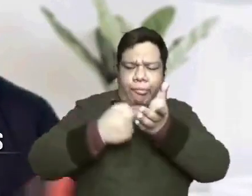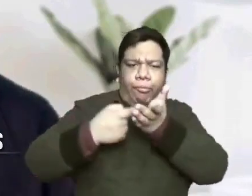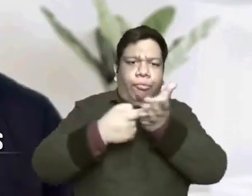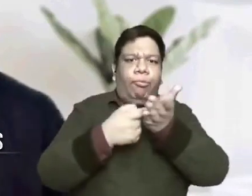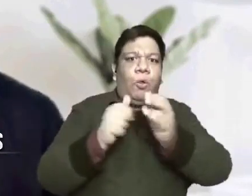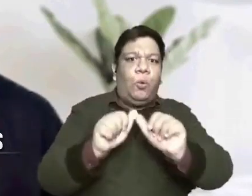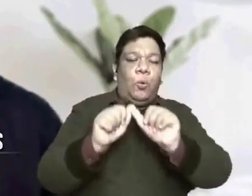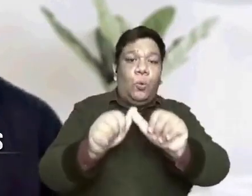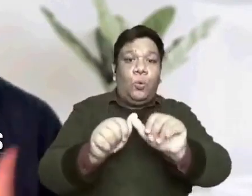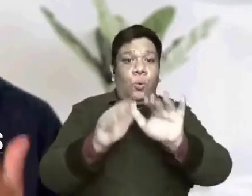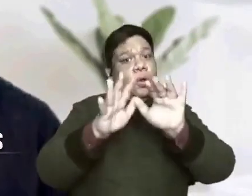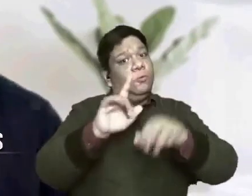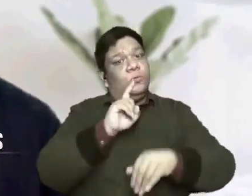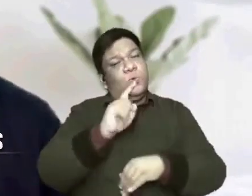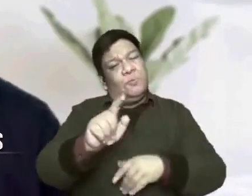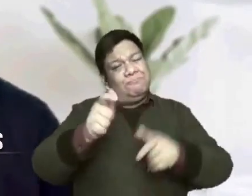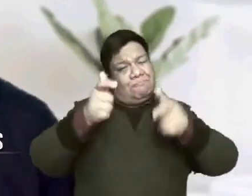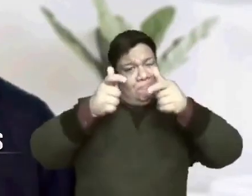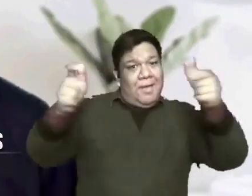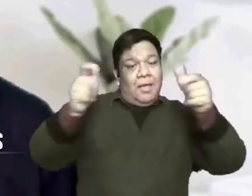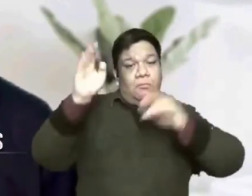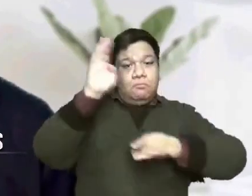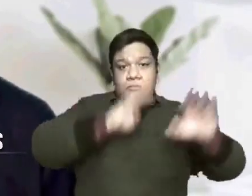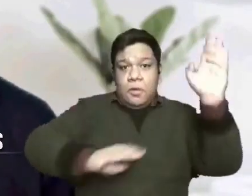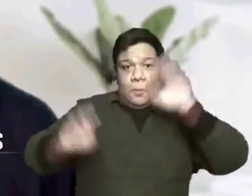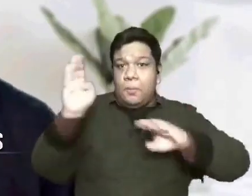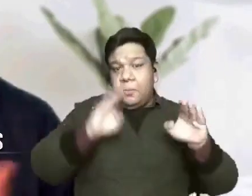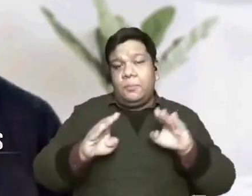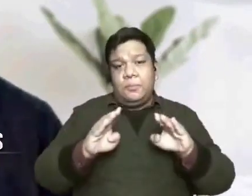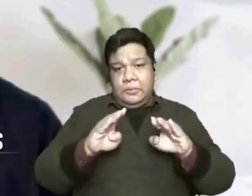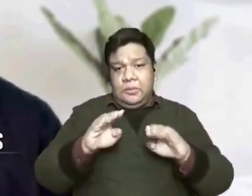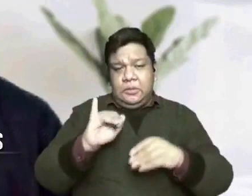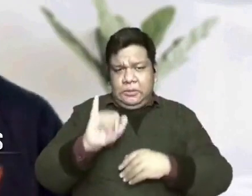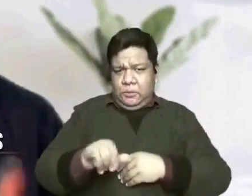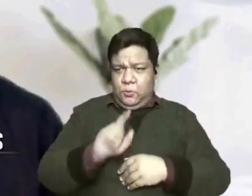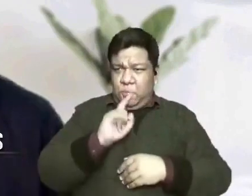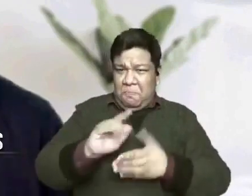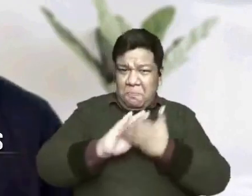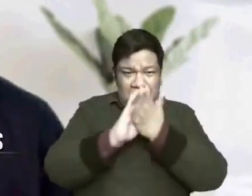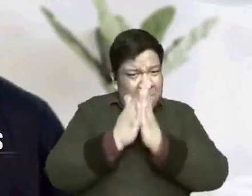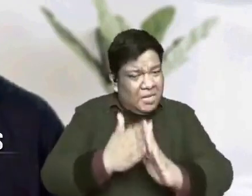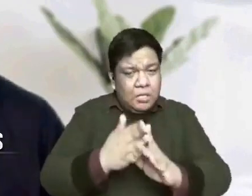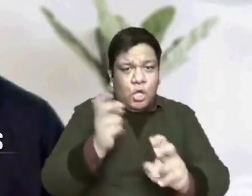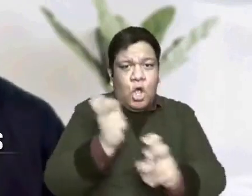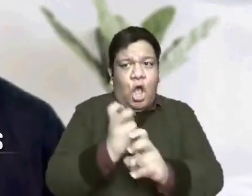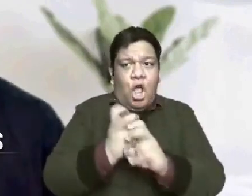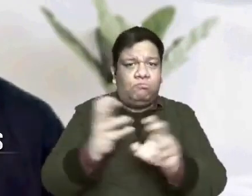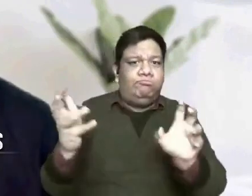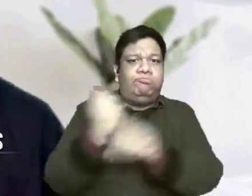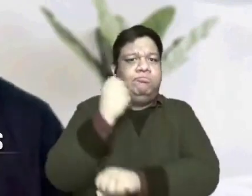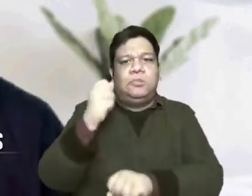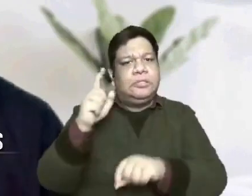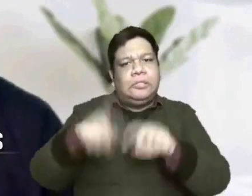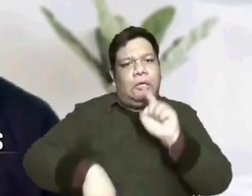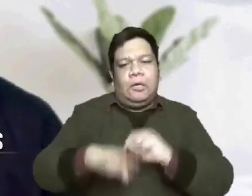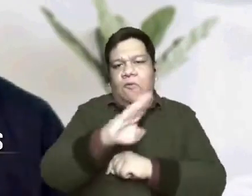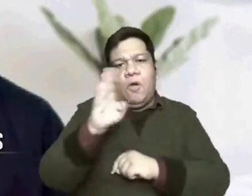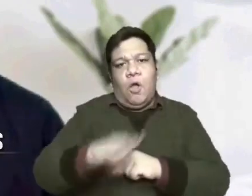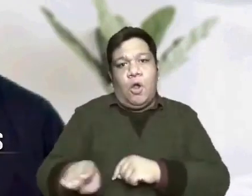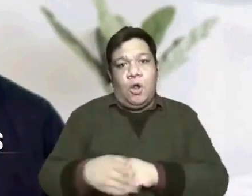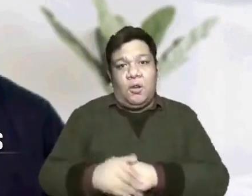But in all of this, we have this biggest problem of all. And that is why peace is never achieved.